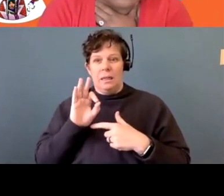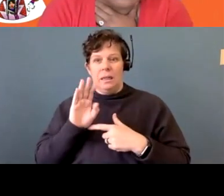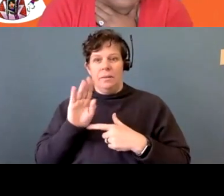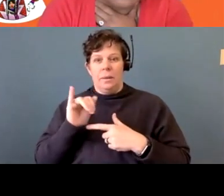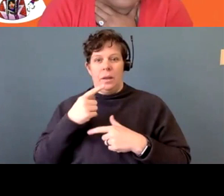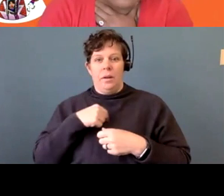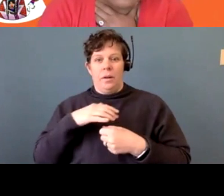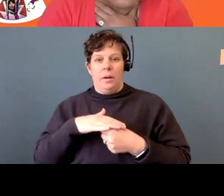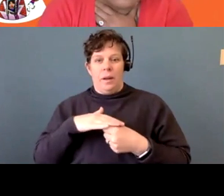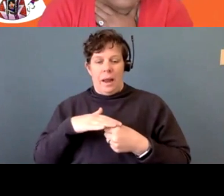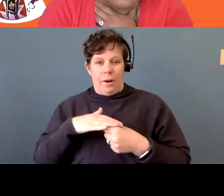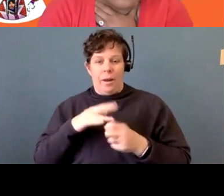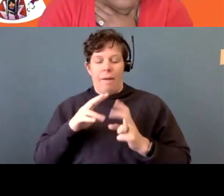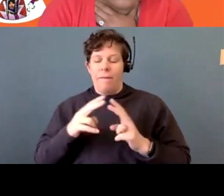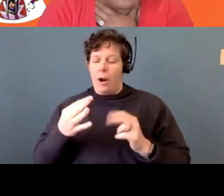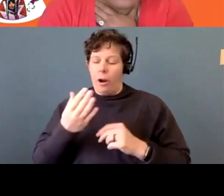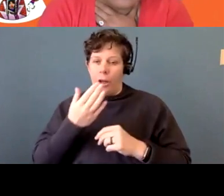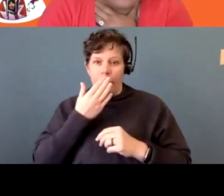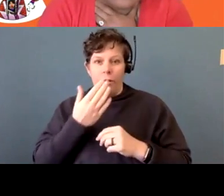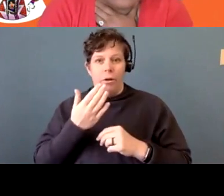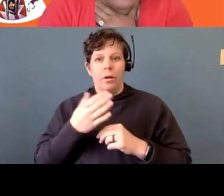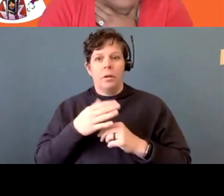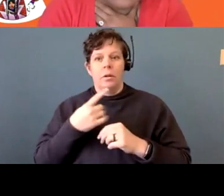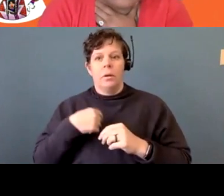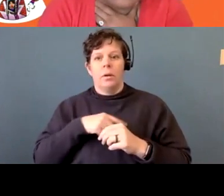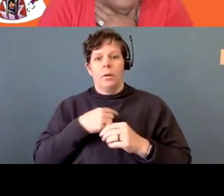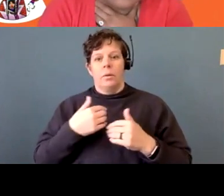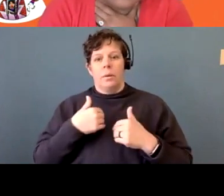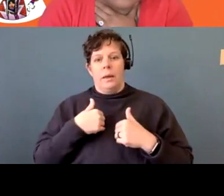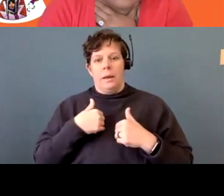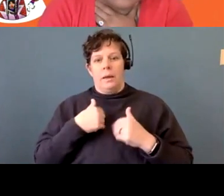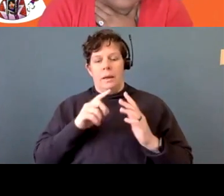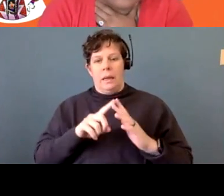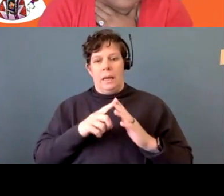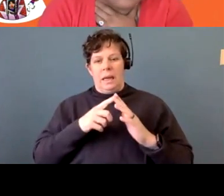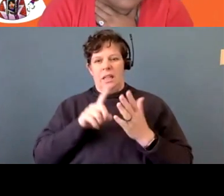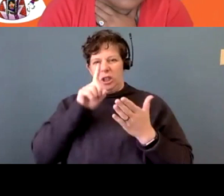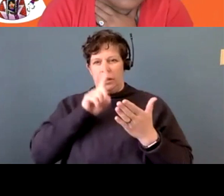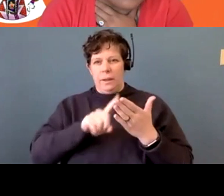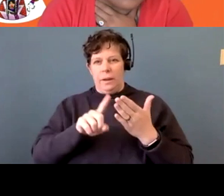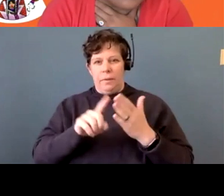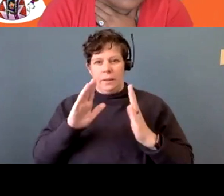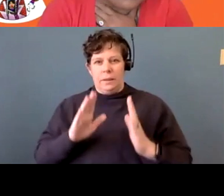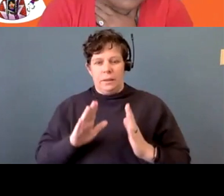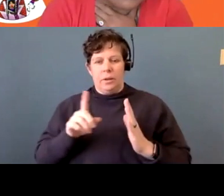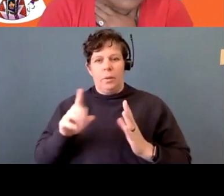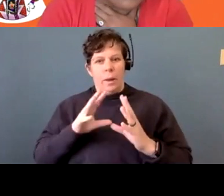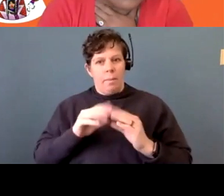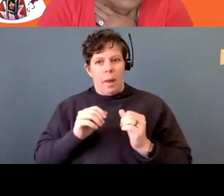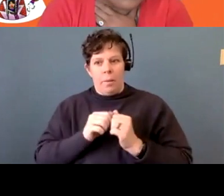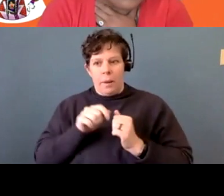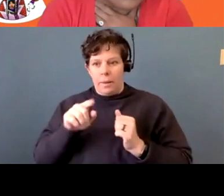area have been really good because, uh, we had an initial investigator and we met with him many times